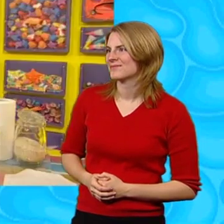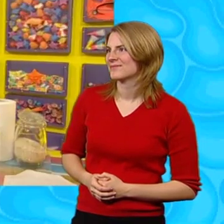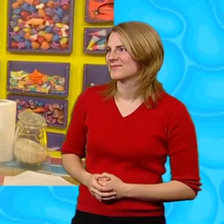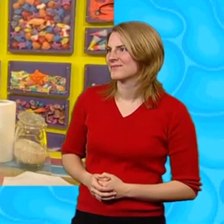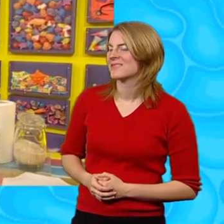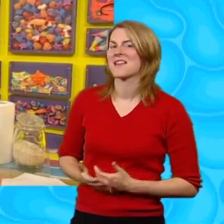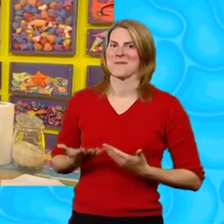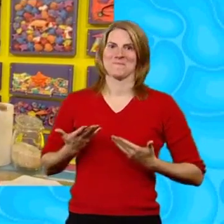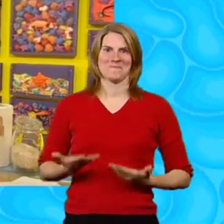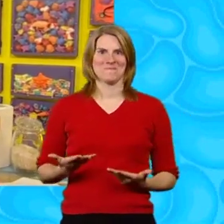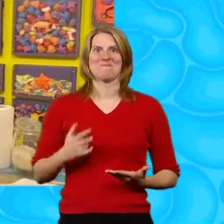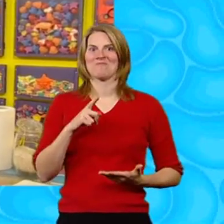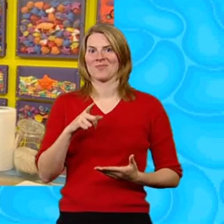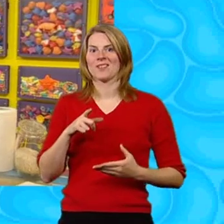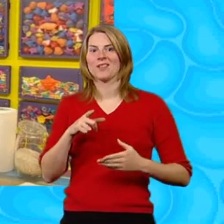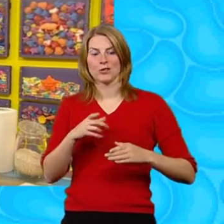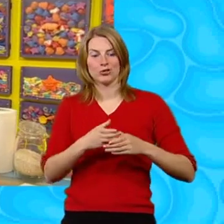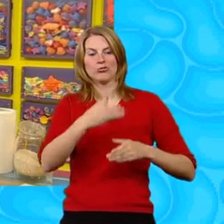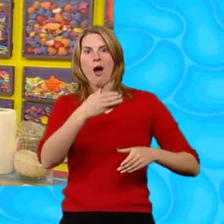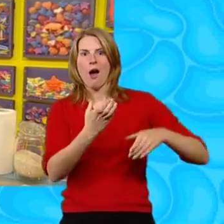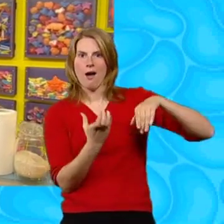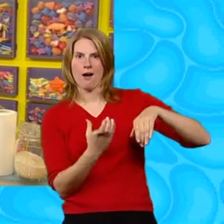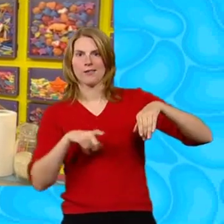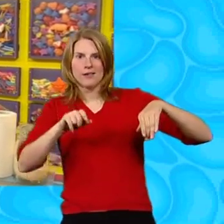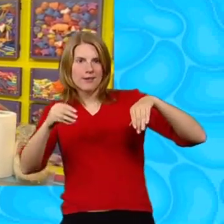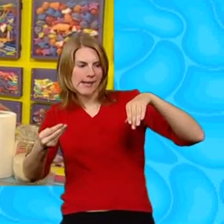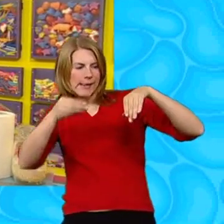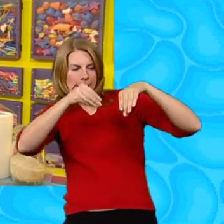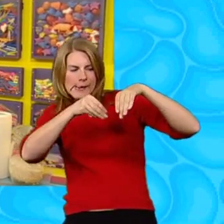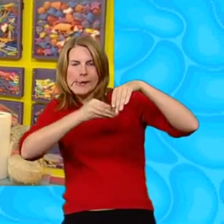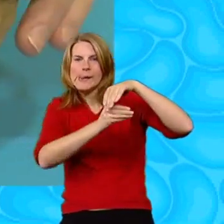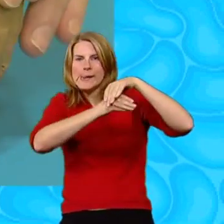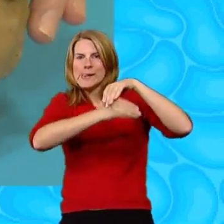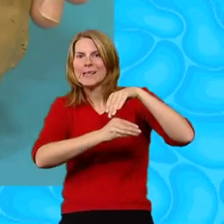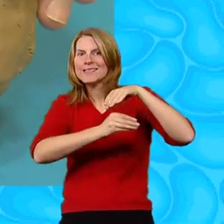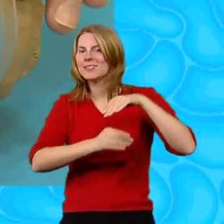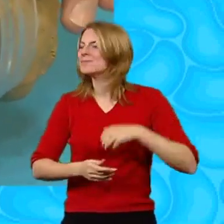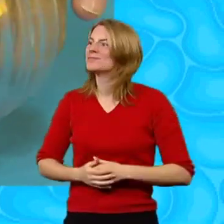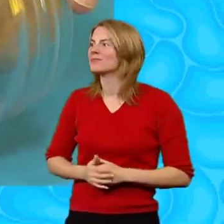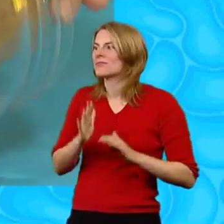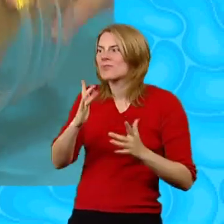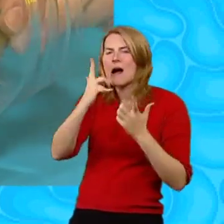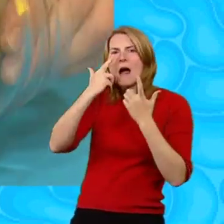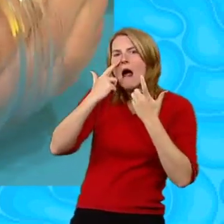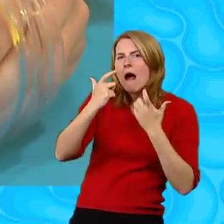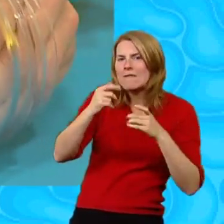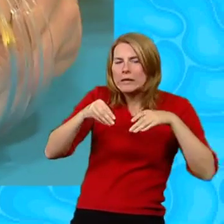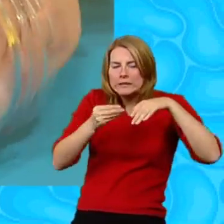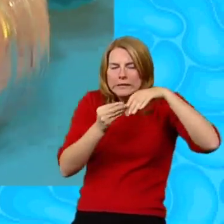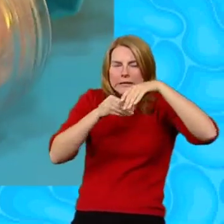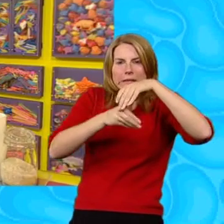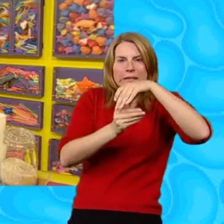There And now we need to slide our ship Into our jar Very carefully In it goes